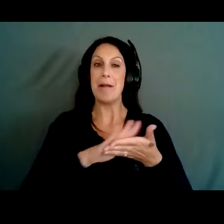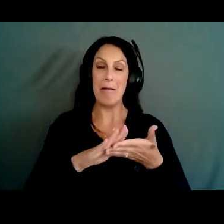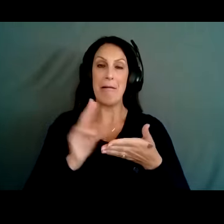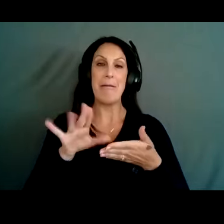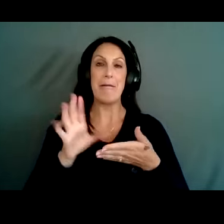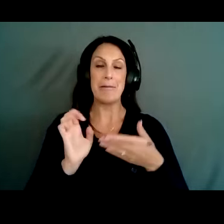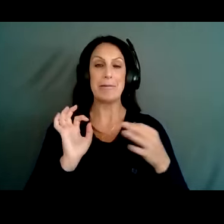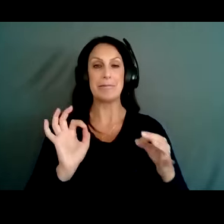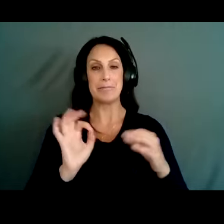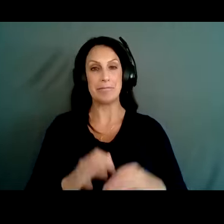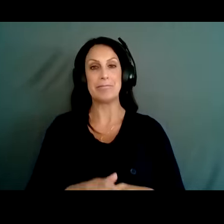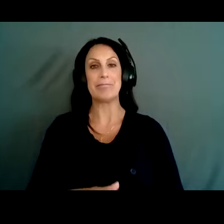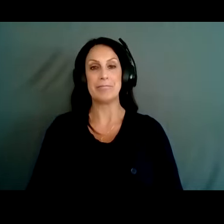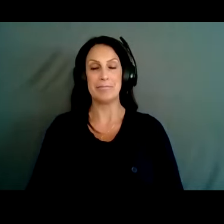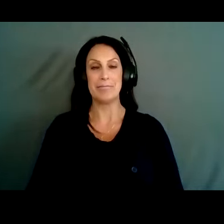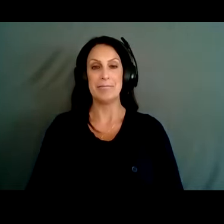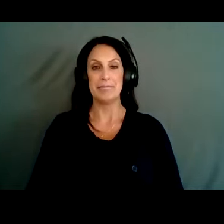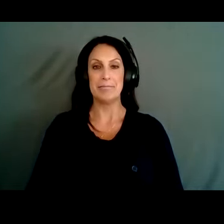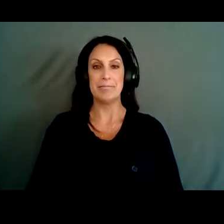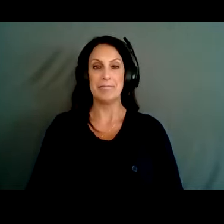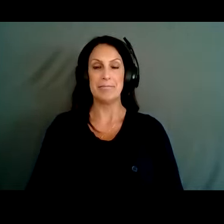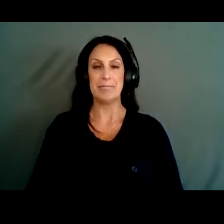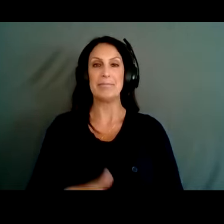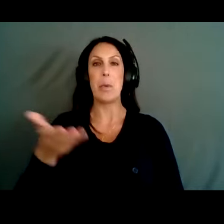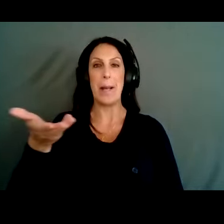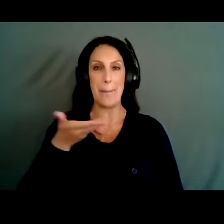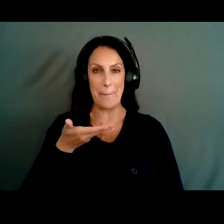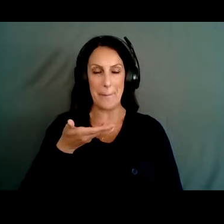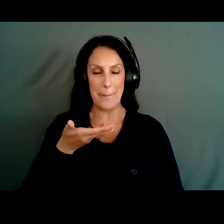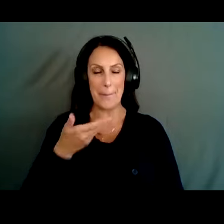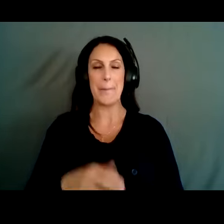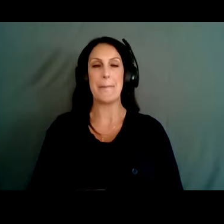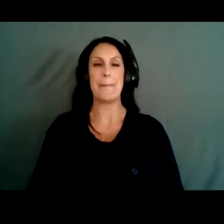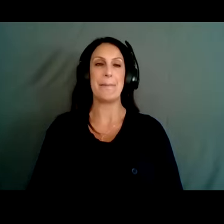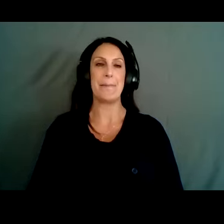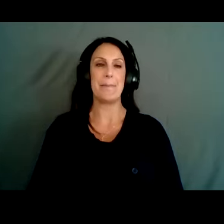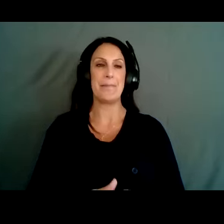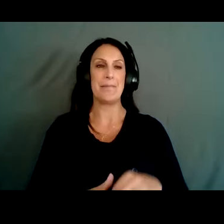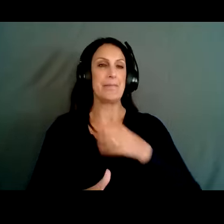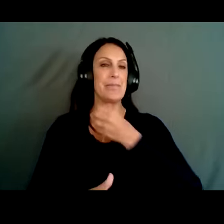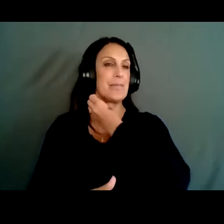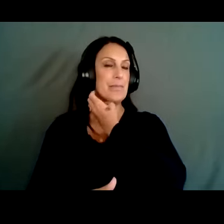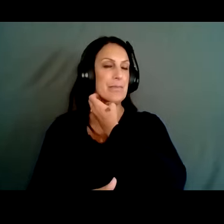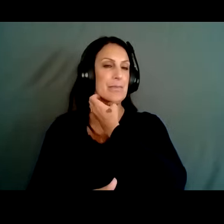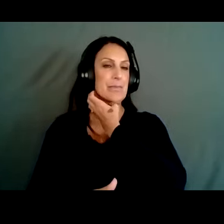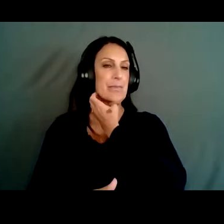as well. So that's awesome. Welcome. A couple more questions.